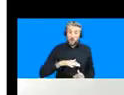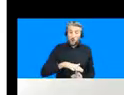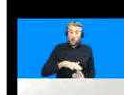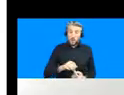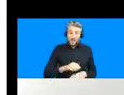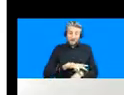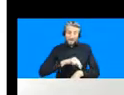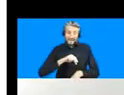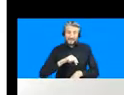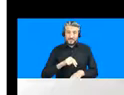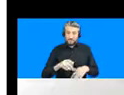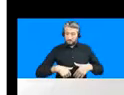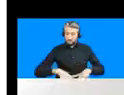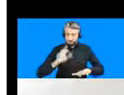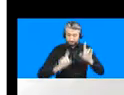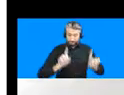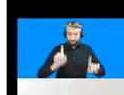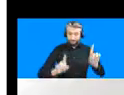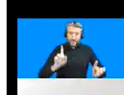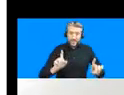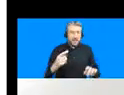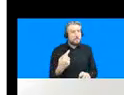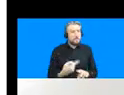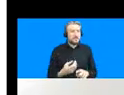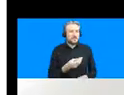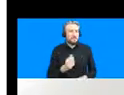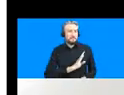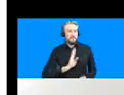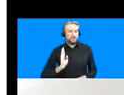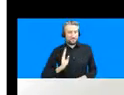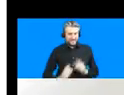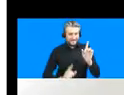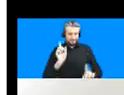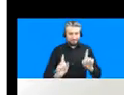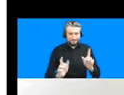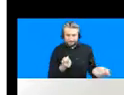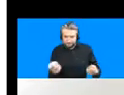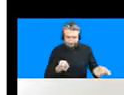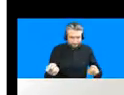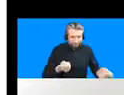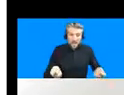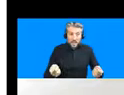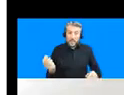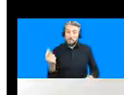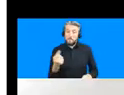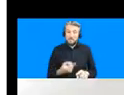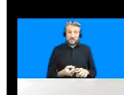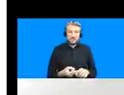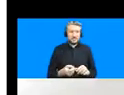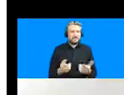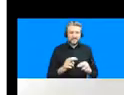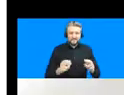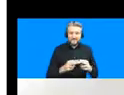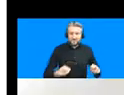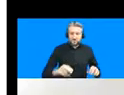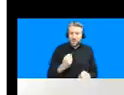restrictive measures but alongside this the federal government also rolled out a massive economic relief package package uh